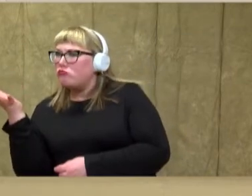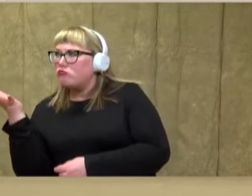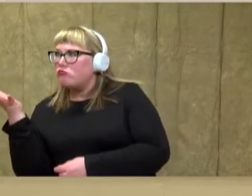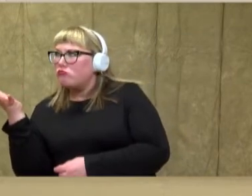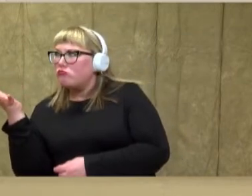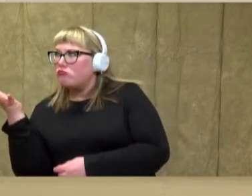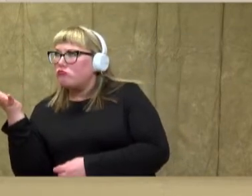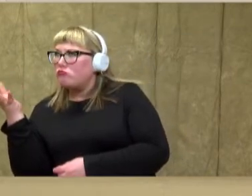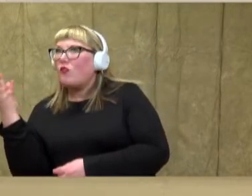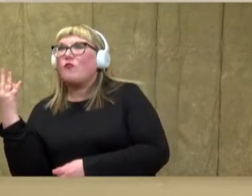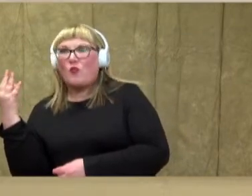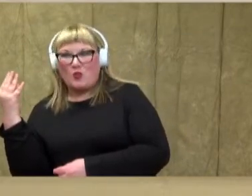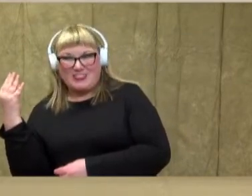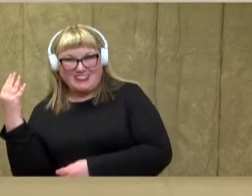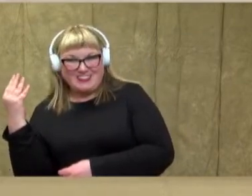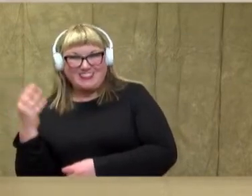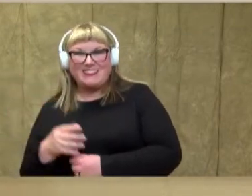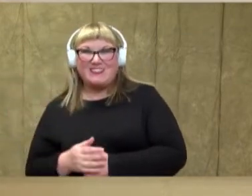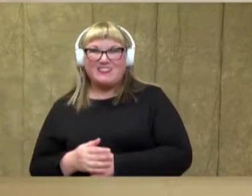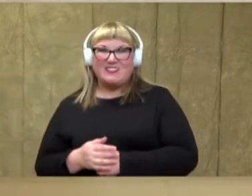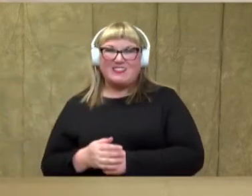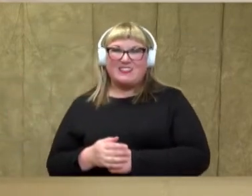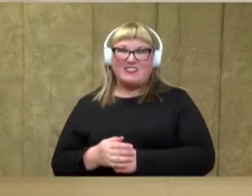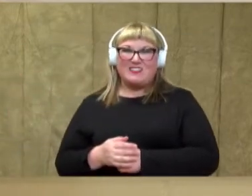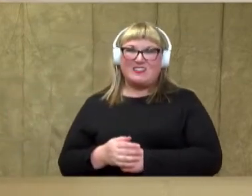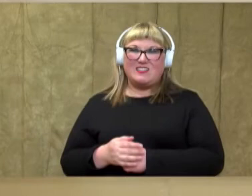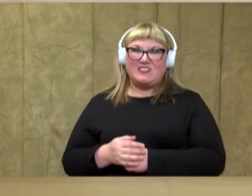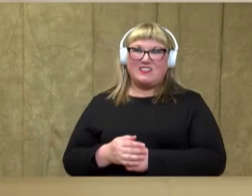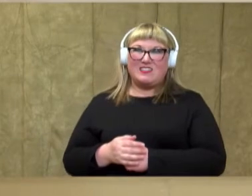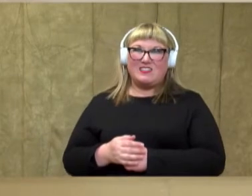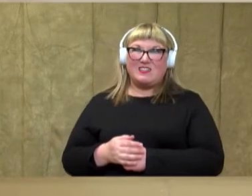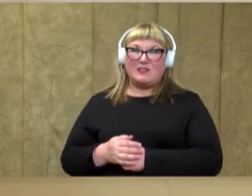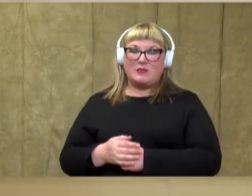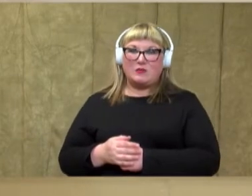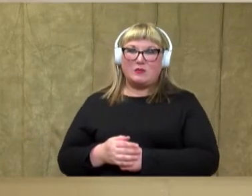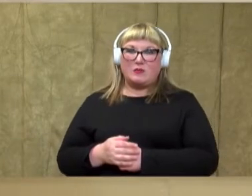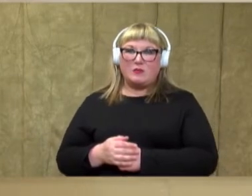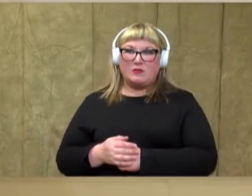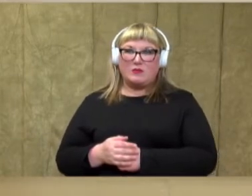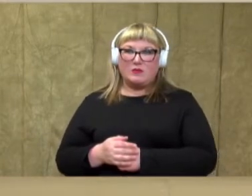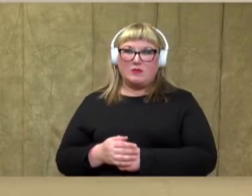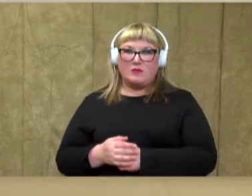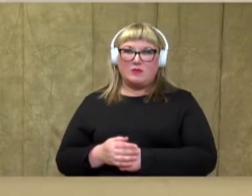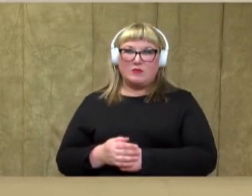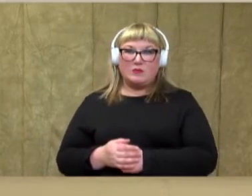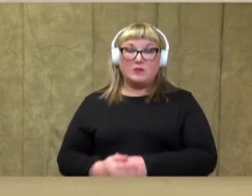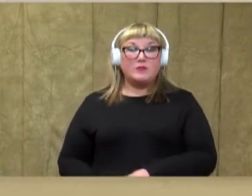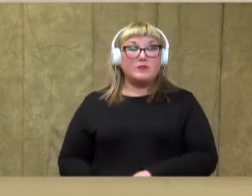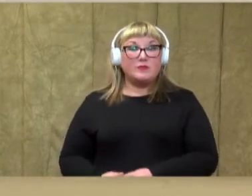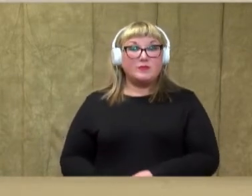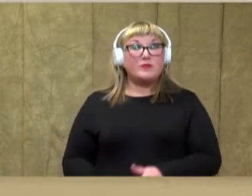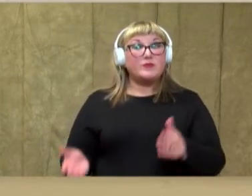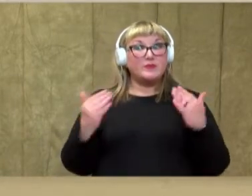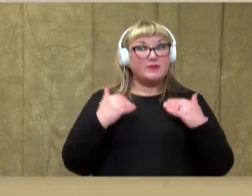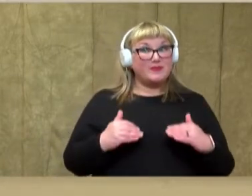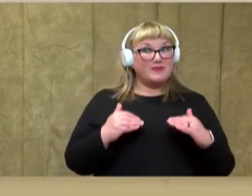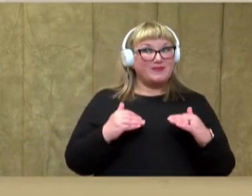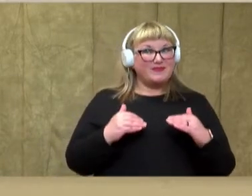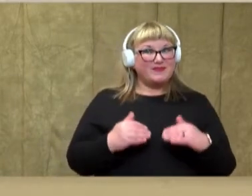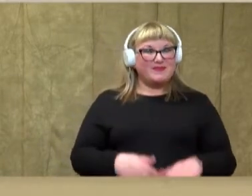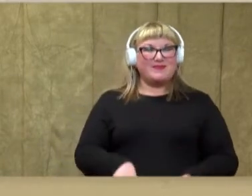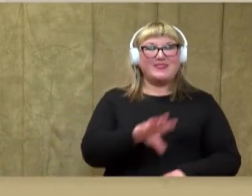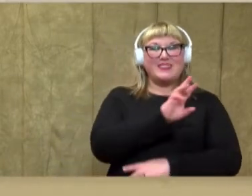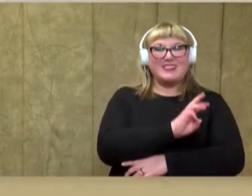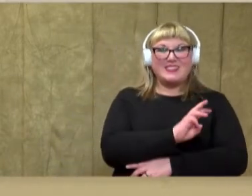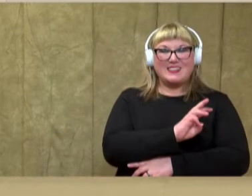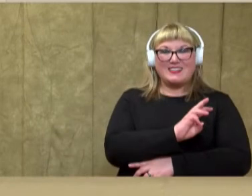14. Good job. Let's try another one just like that together. We're starting